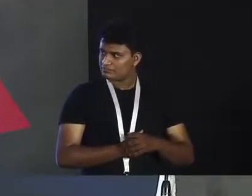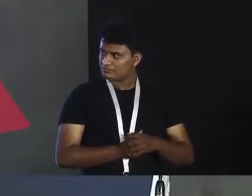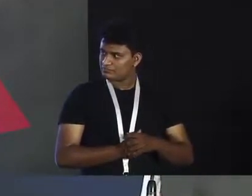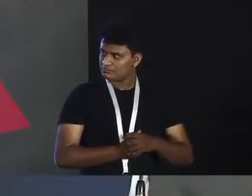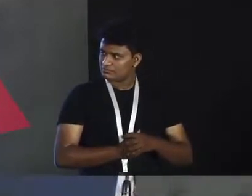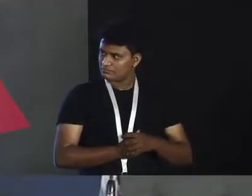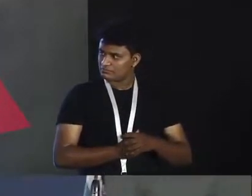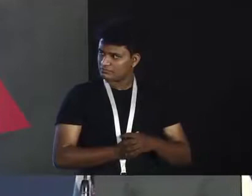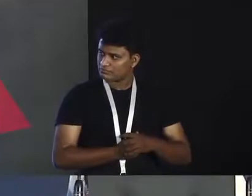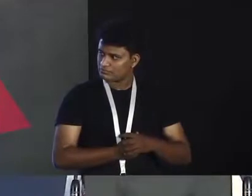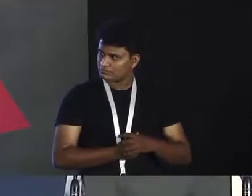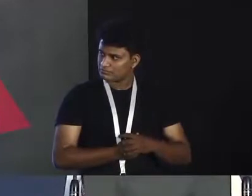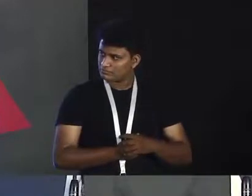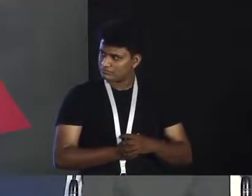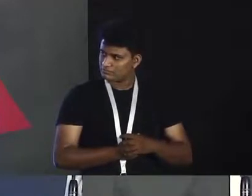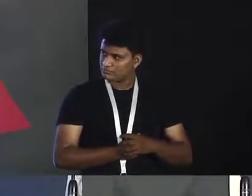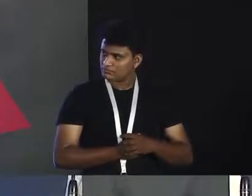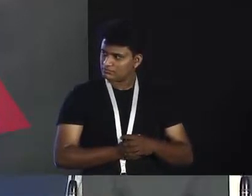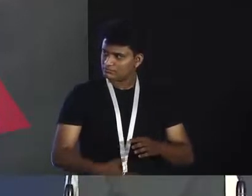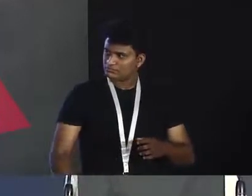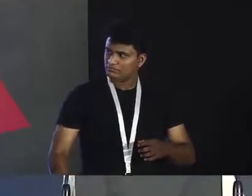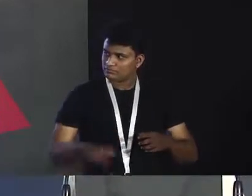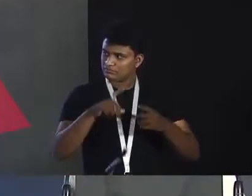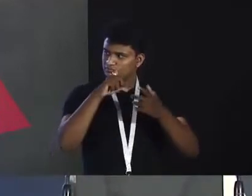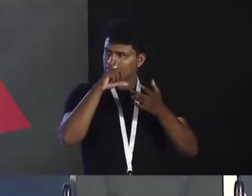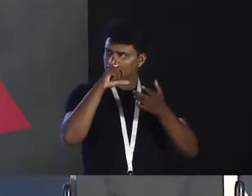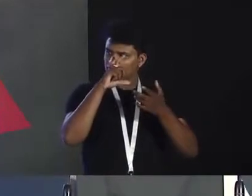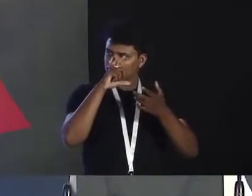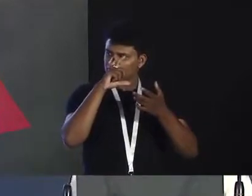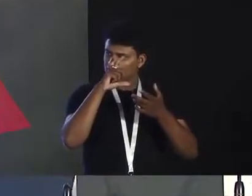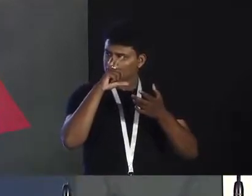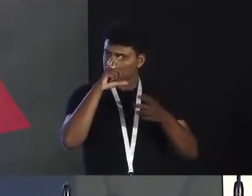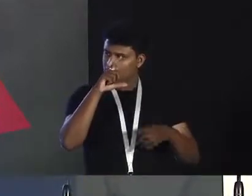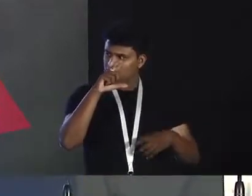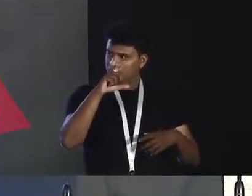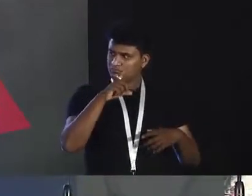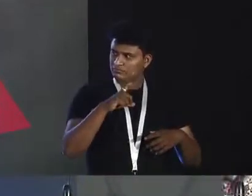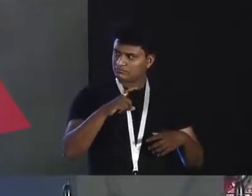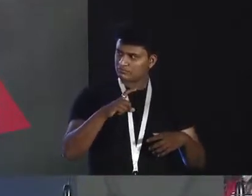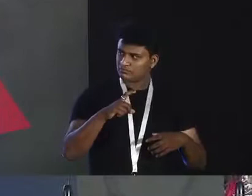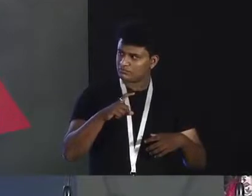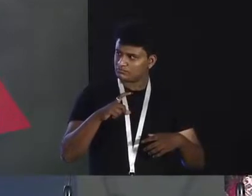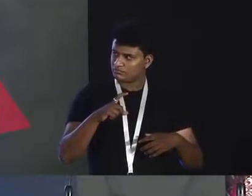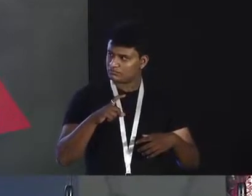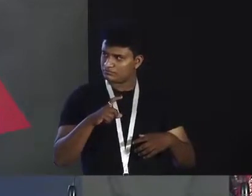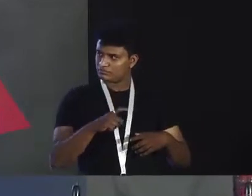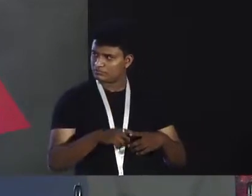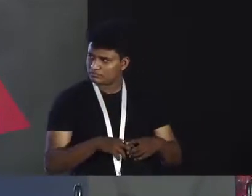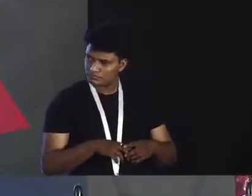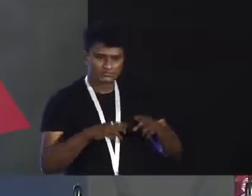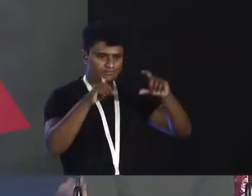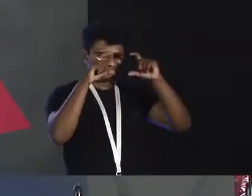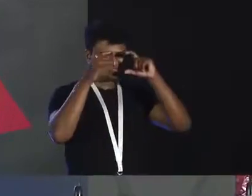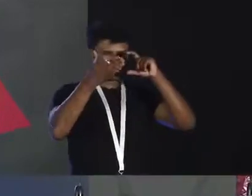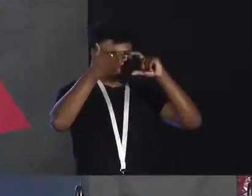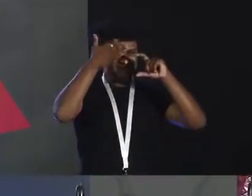And then I pick up a camera, which in my case is a phone. Position it like, you know,